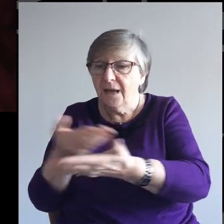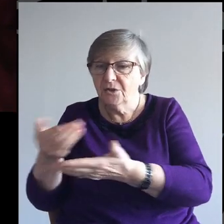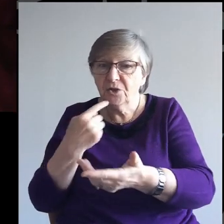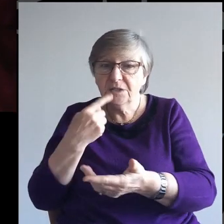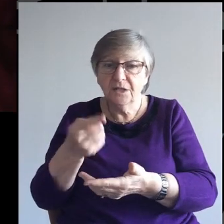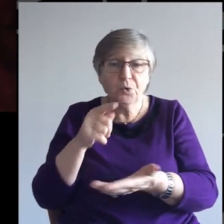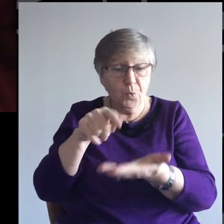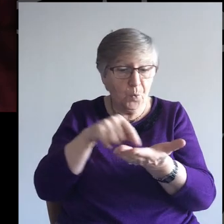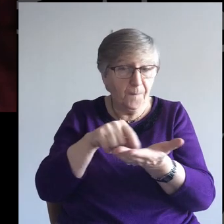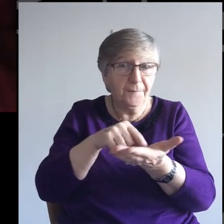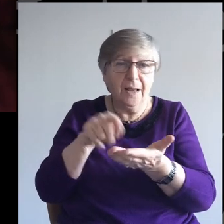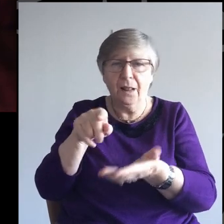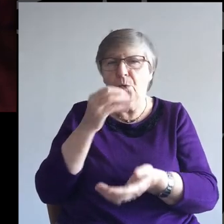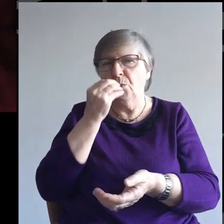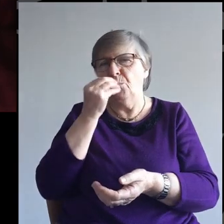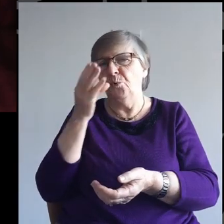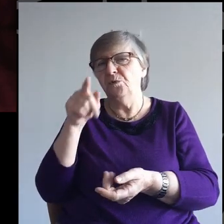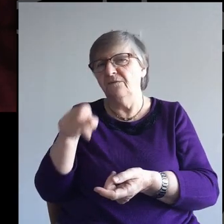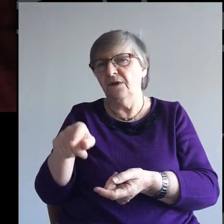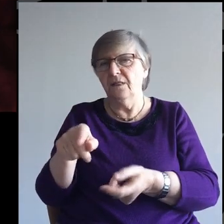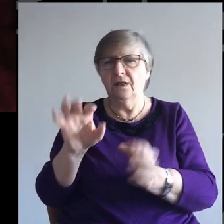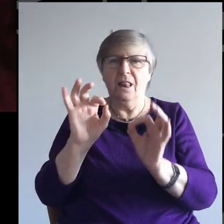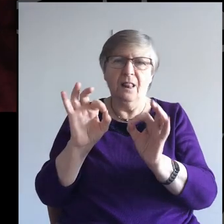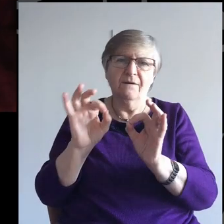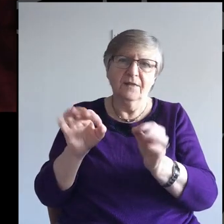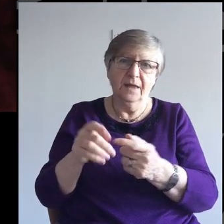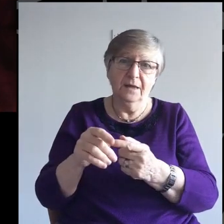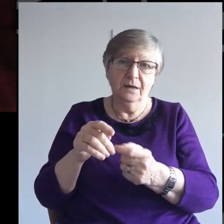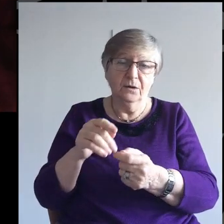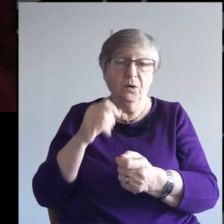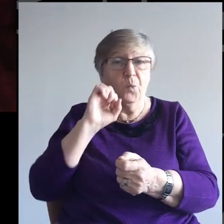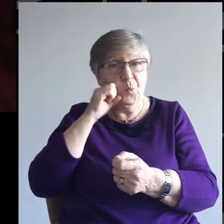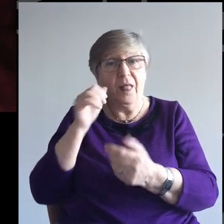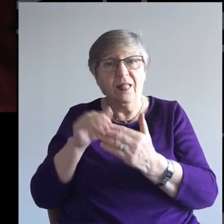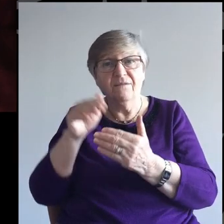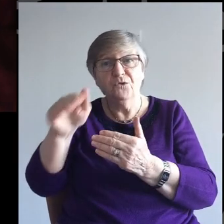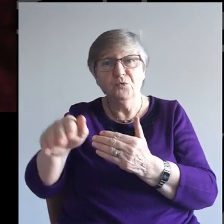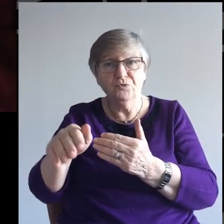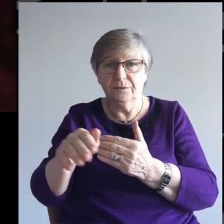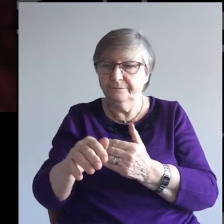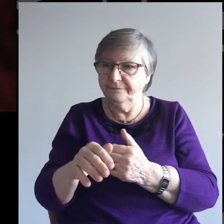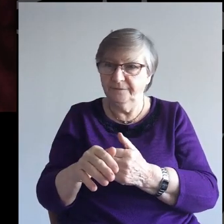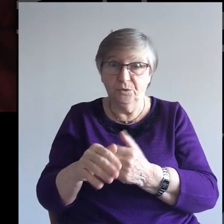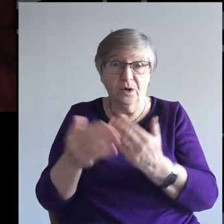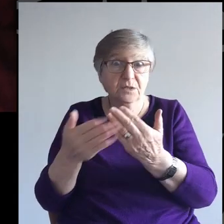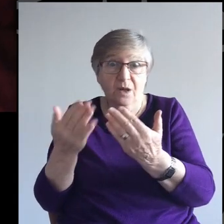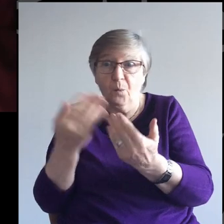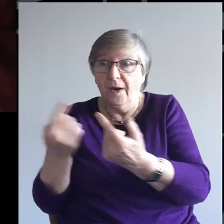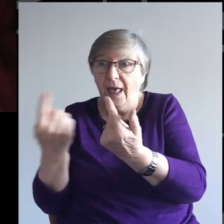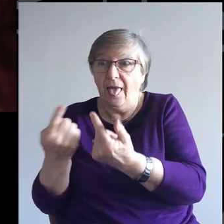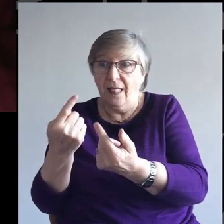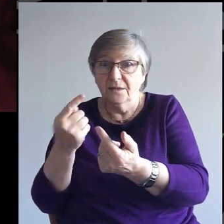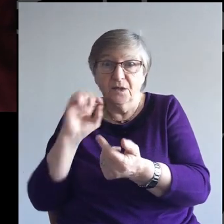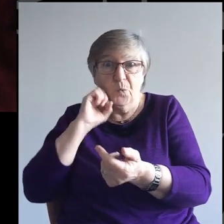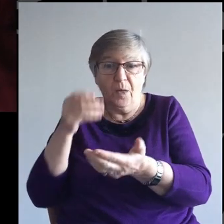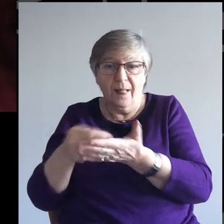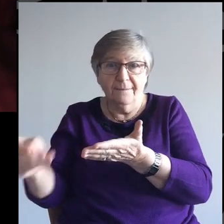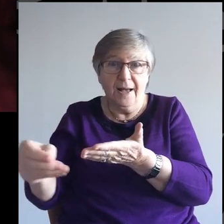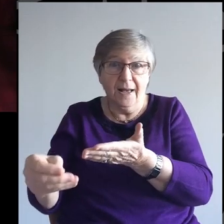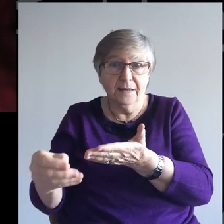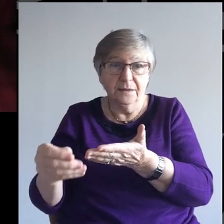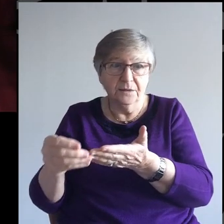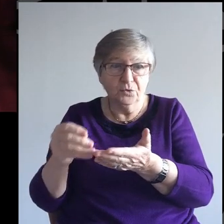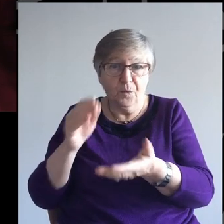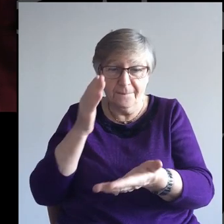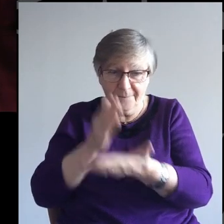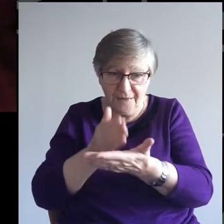that great peril of great value. That's very nice. You know, that might come in handy. No, some other peril merchant might get it. So he makes sure he